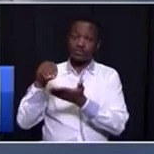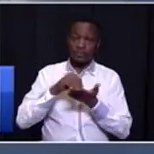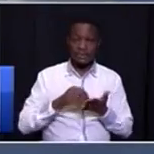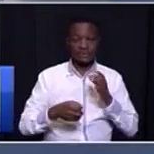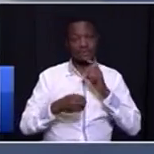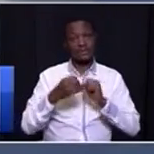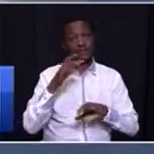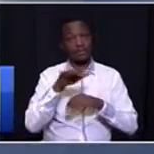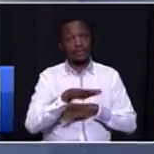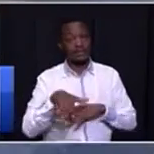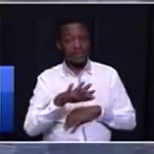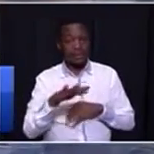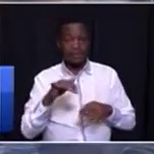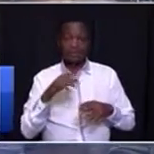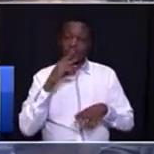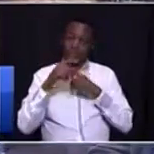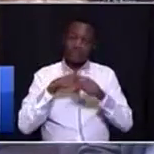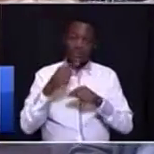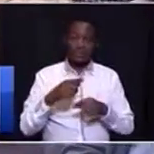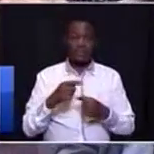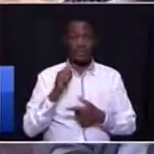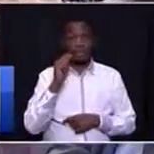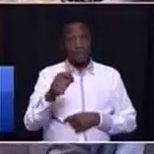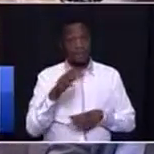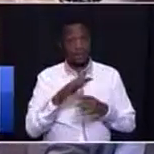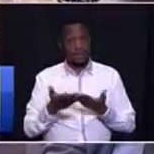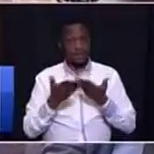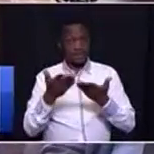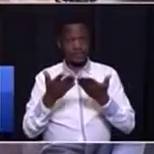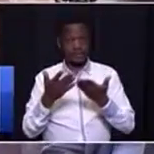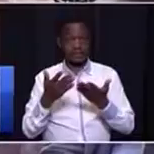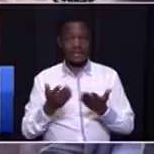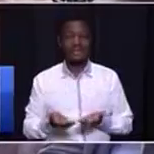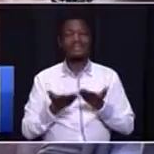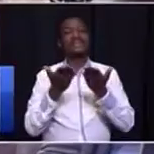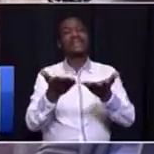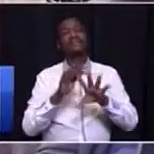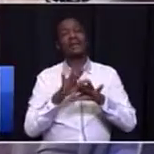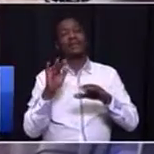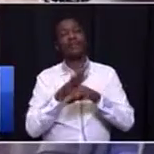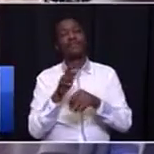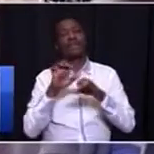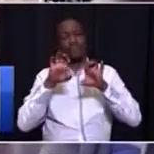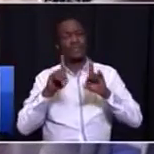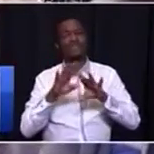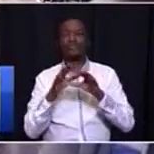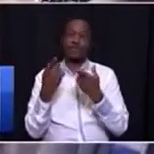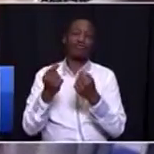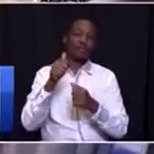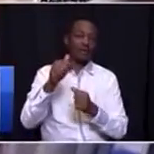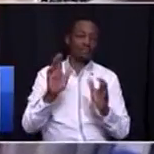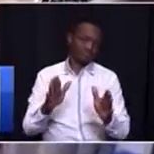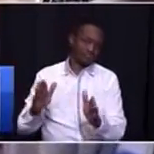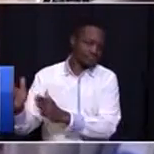I've already spoken about payment of service providers. The delivery of education, we are already doing well in that regard,